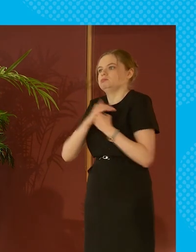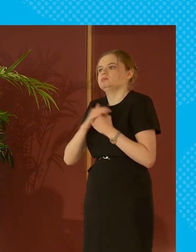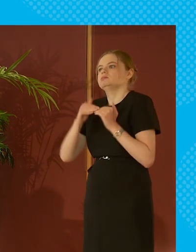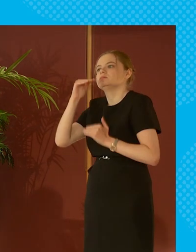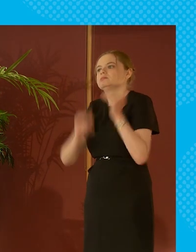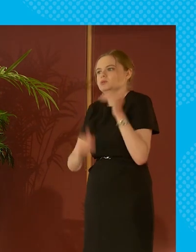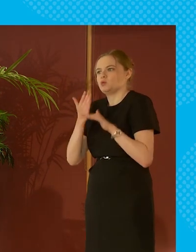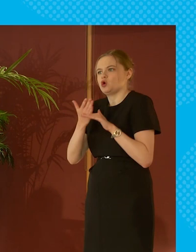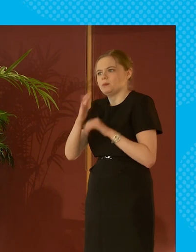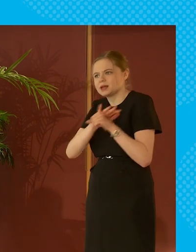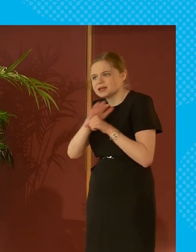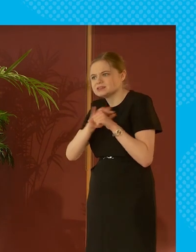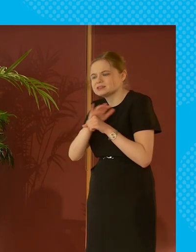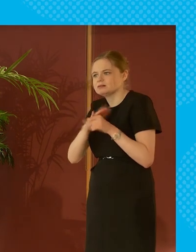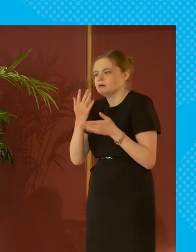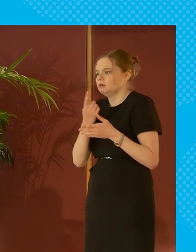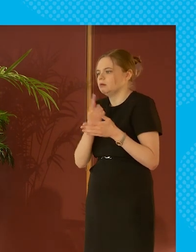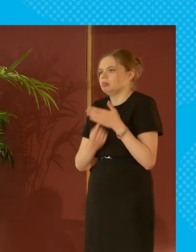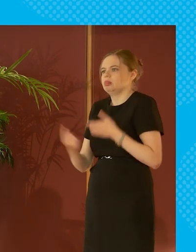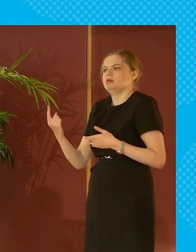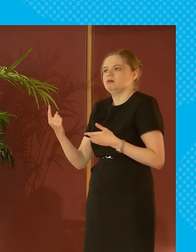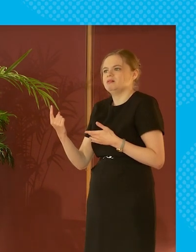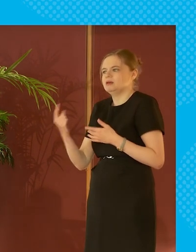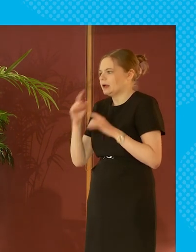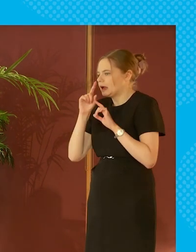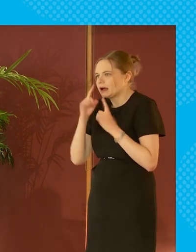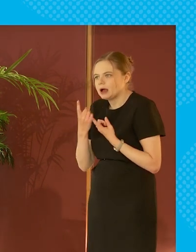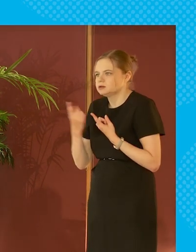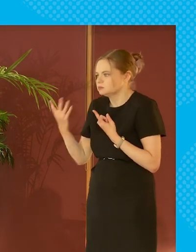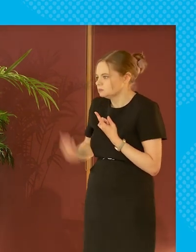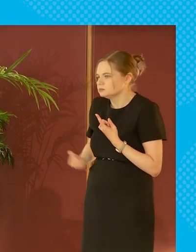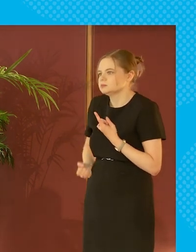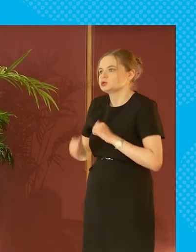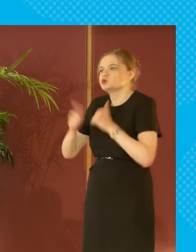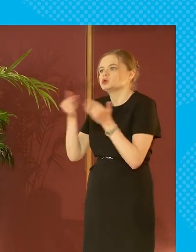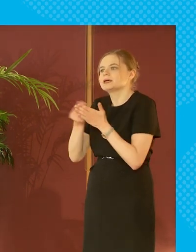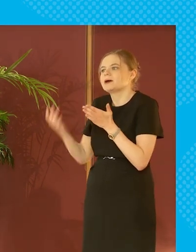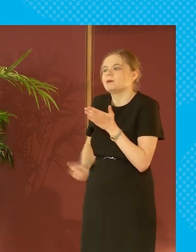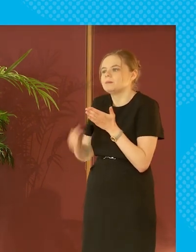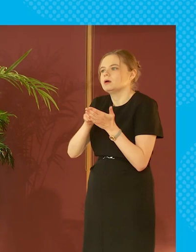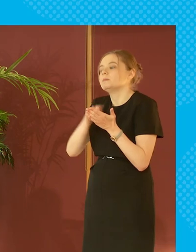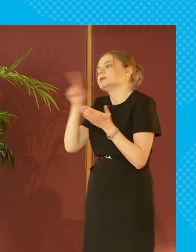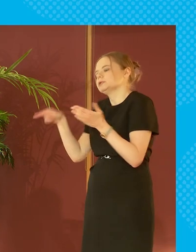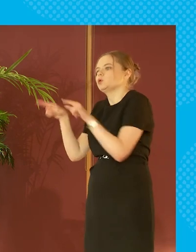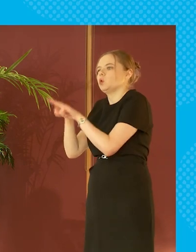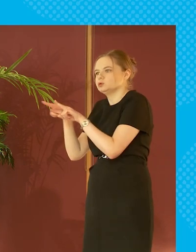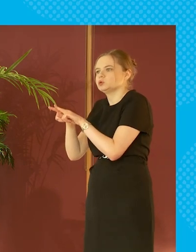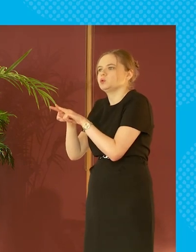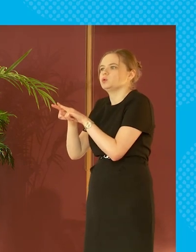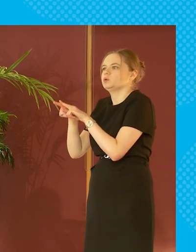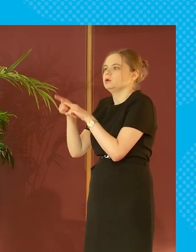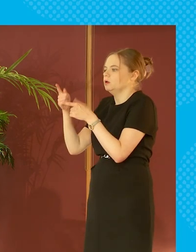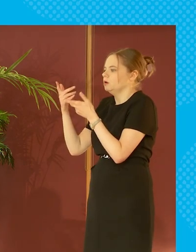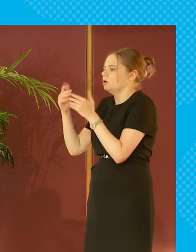within the workplace about terms of how it's set up to exclude you from being able to earn a decent income while also you know the levels